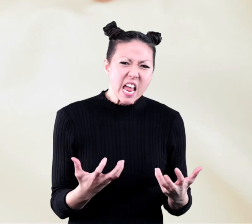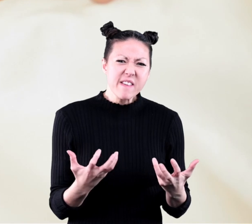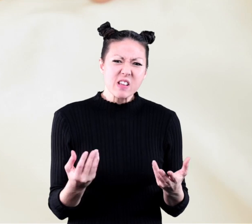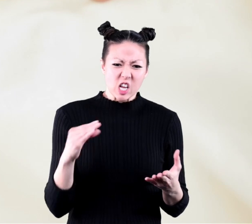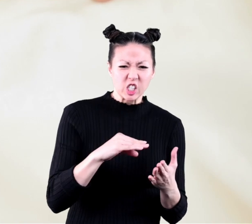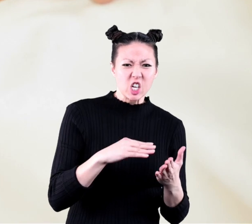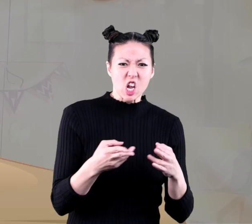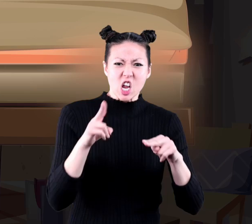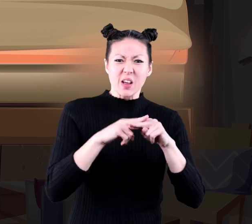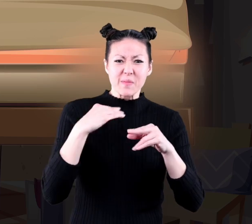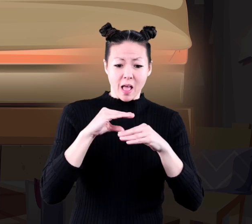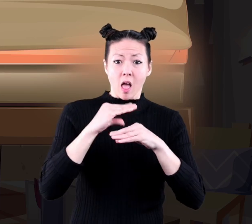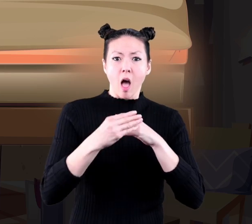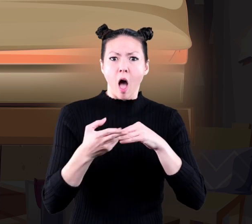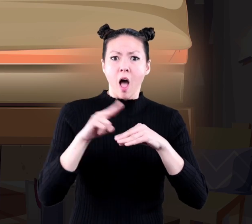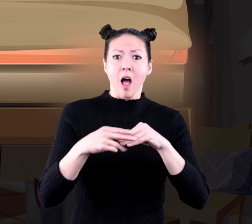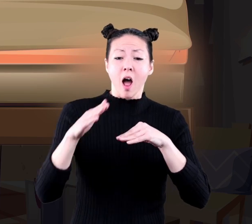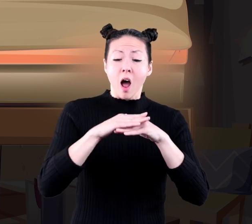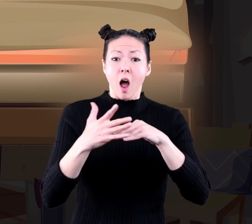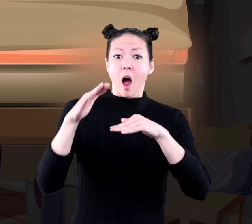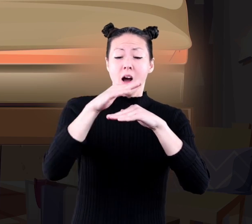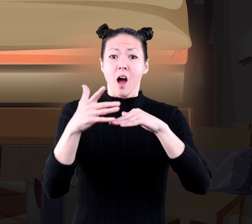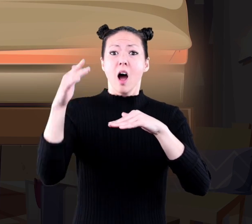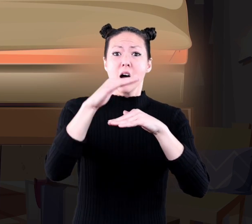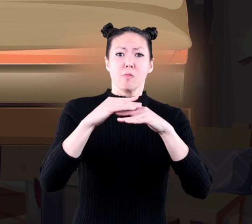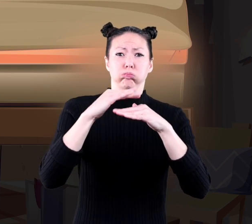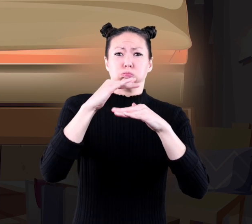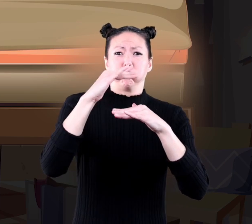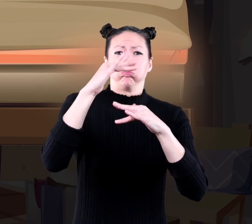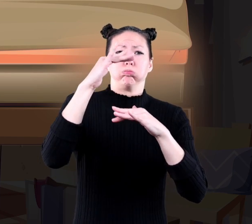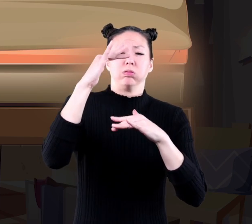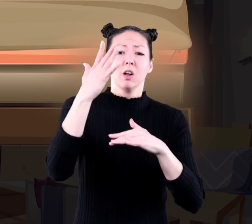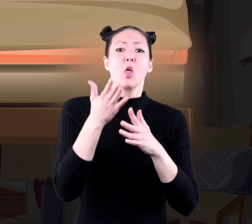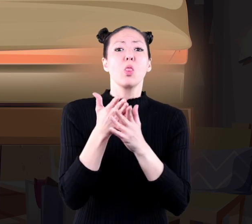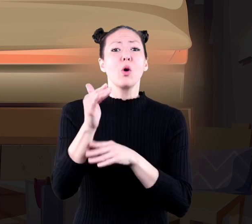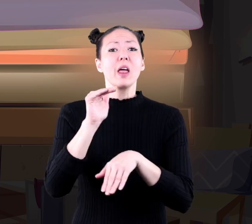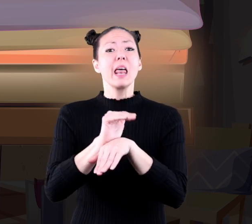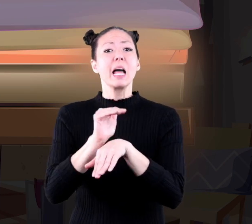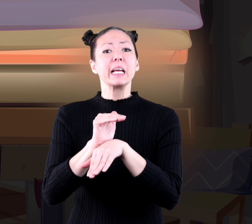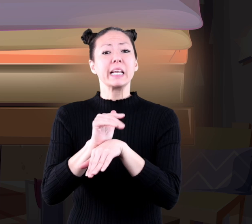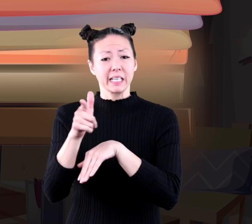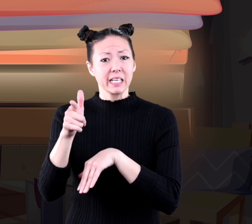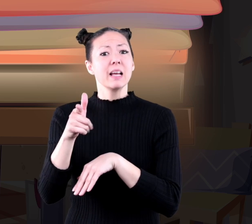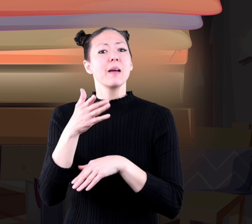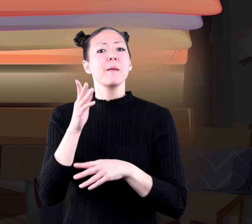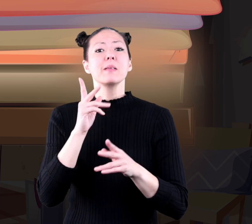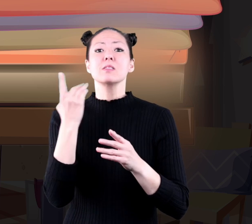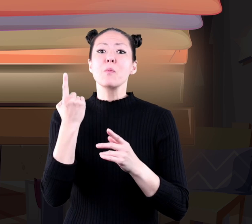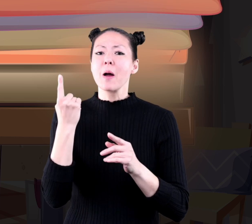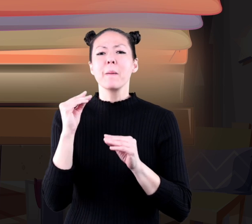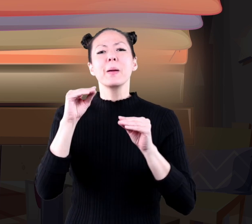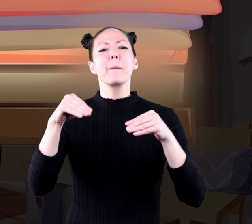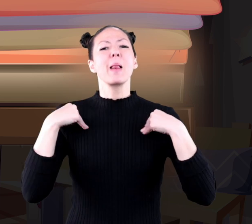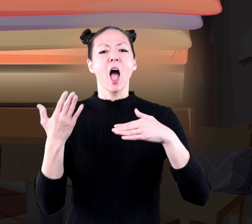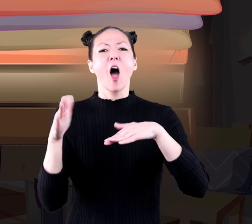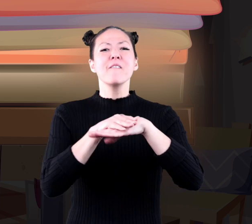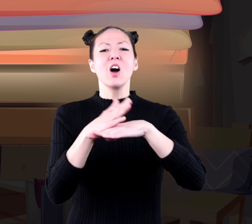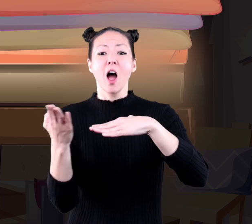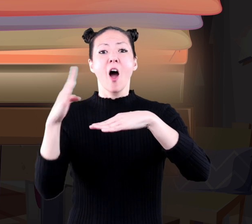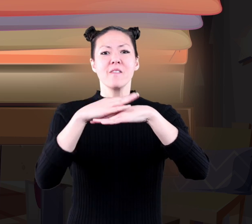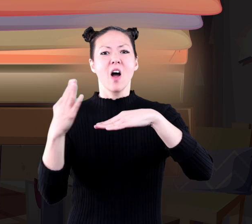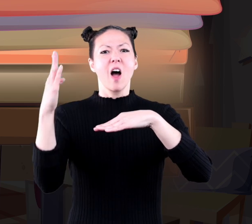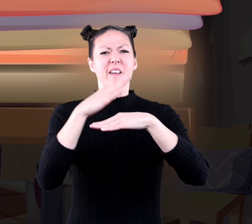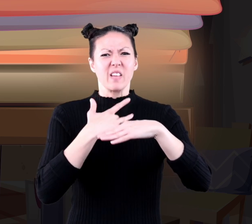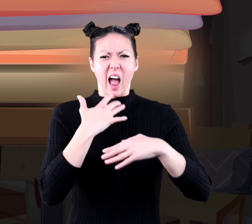blanket. If you are sleeping under a blanket, and all through the night, someone keeps placing more blankets on you,